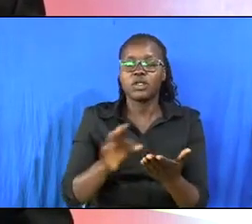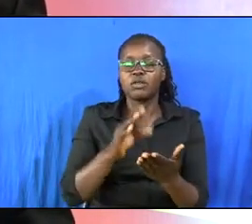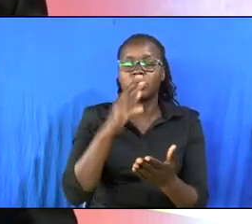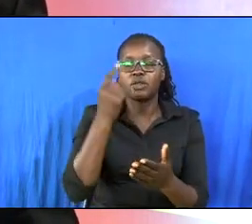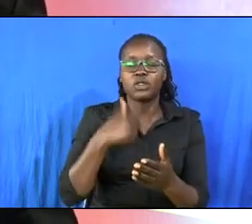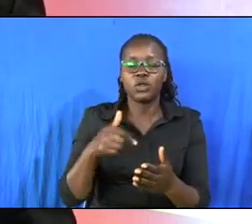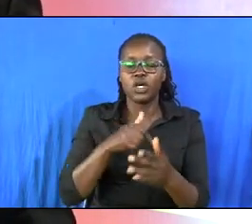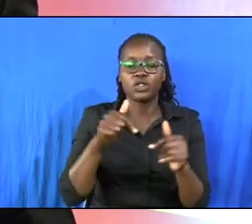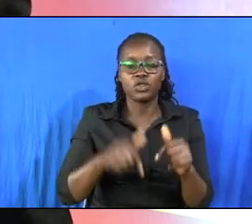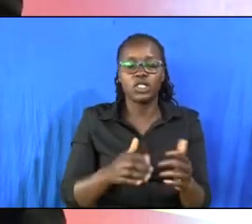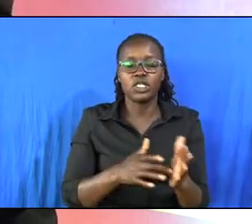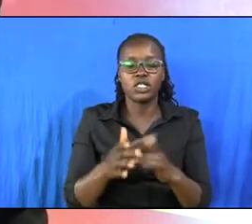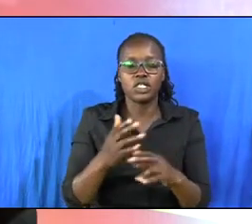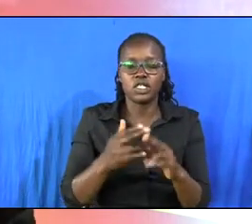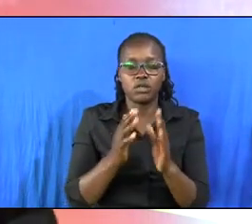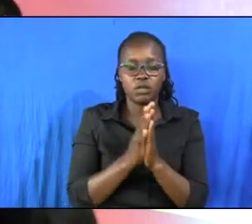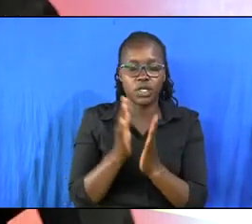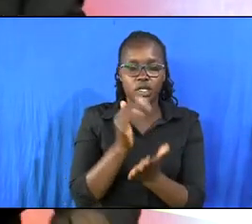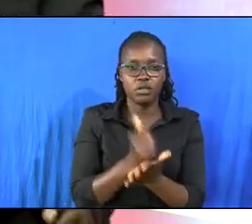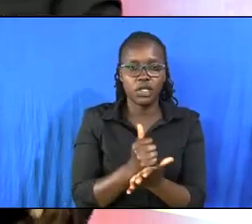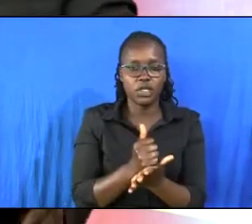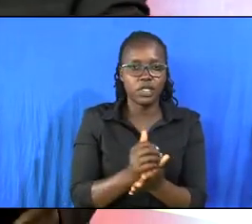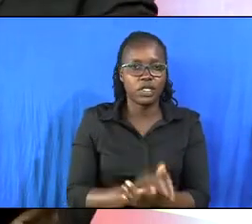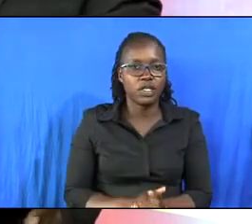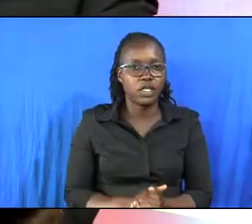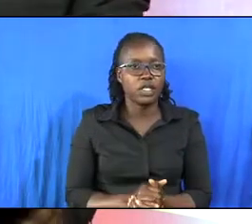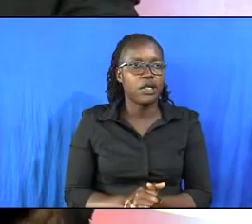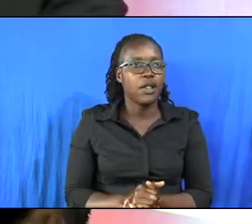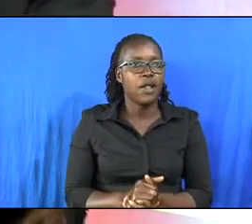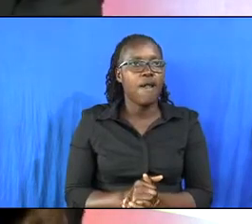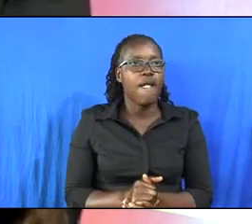to us today in jesus name we pray amen